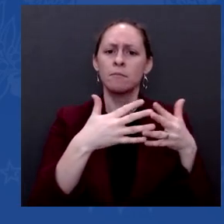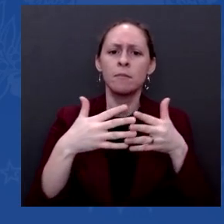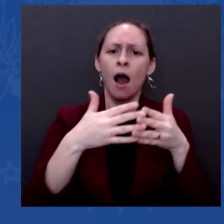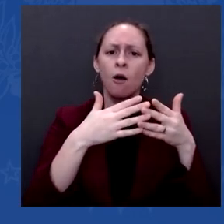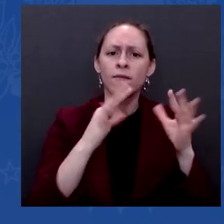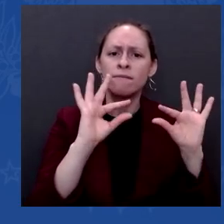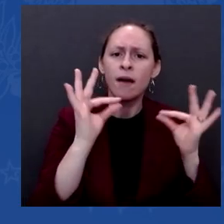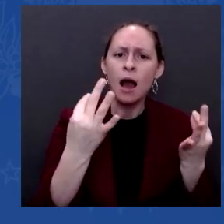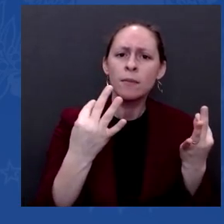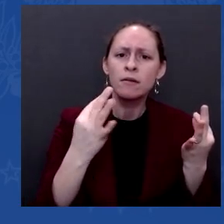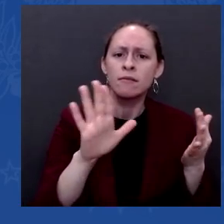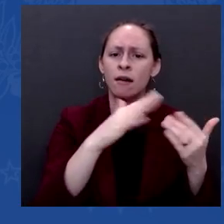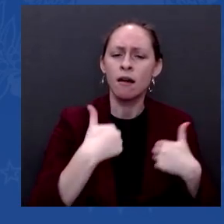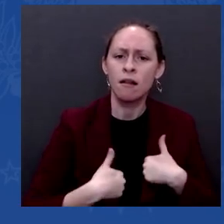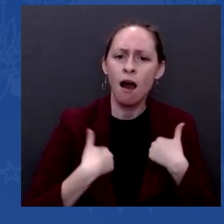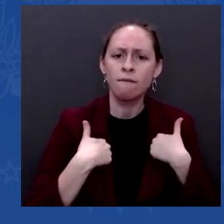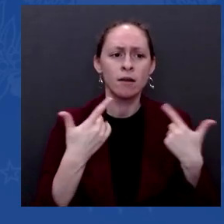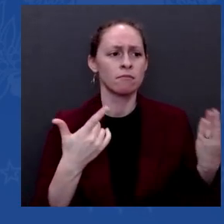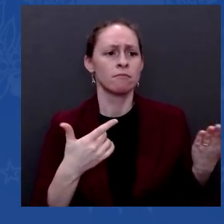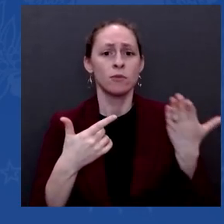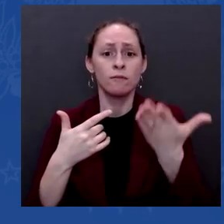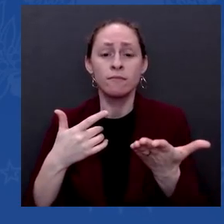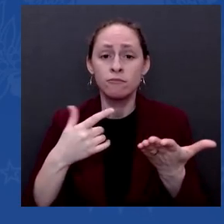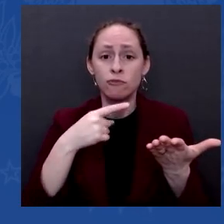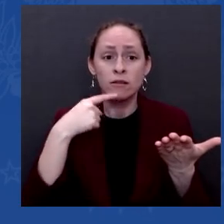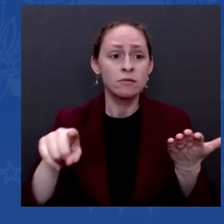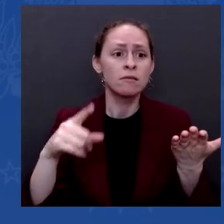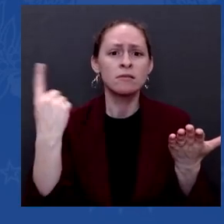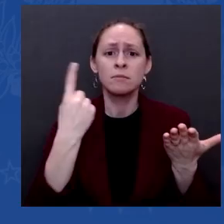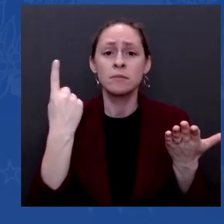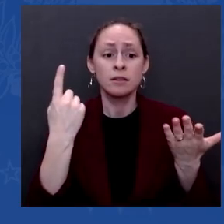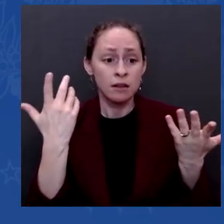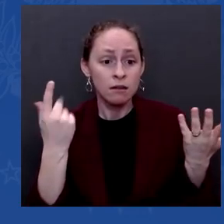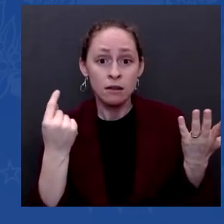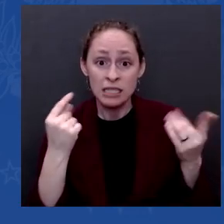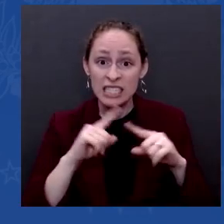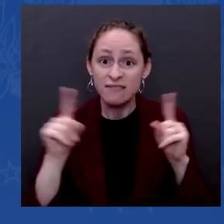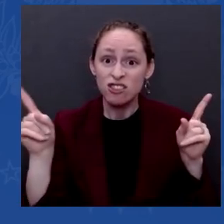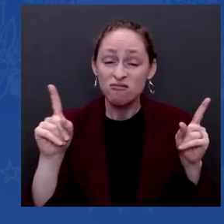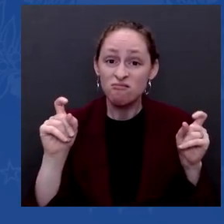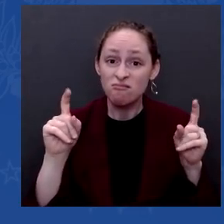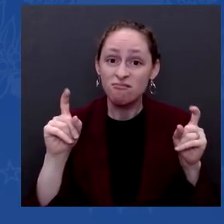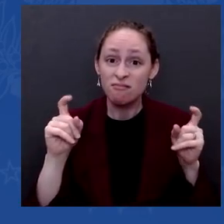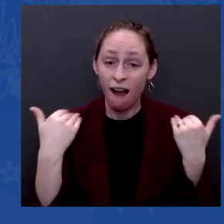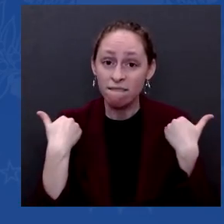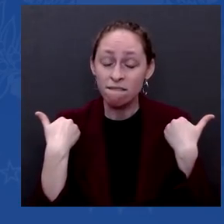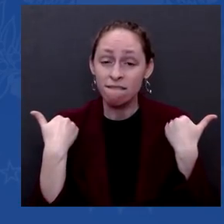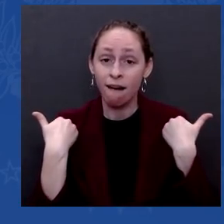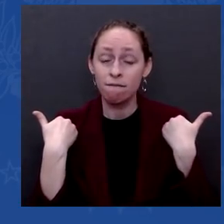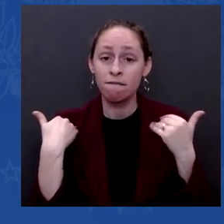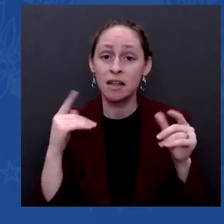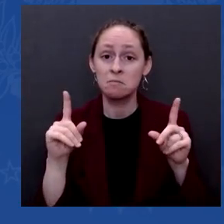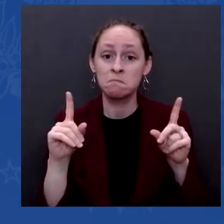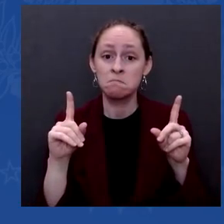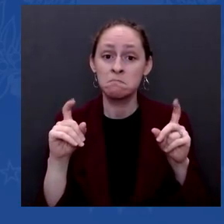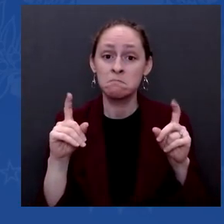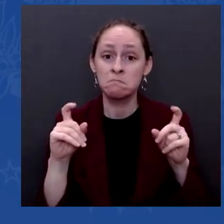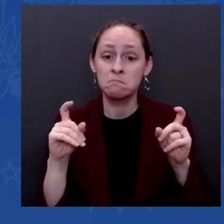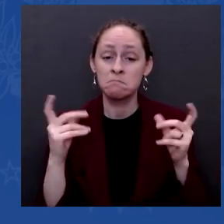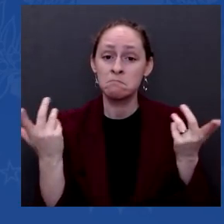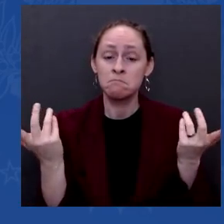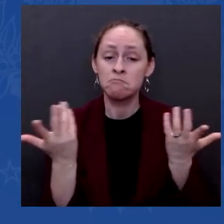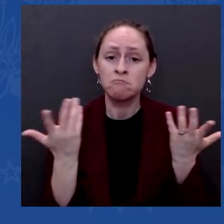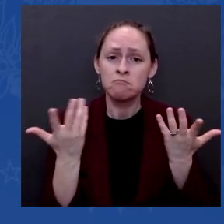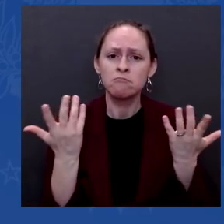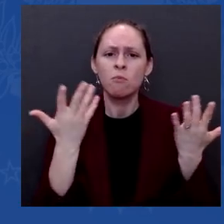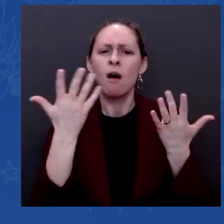Republican friends or his colleagues are supporting as well. What's he for on these things? What are they for? So